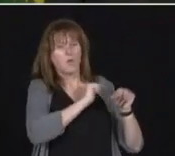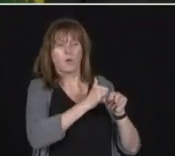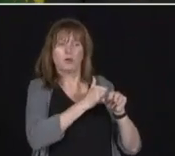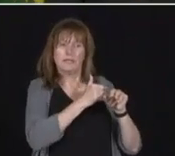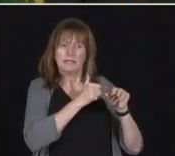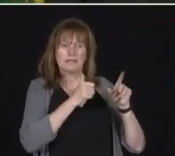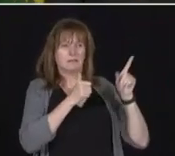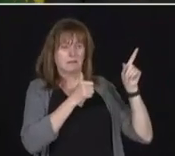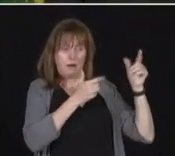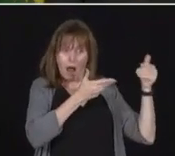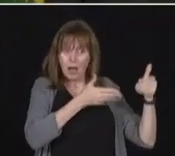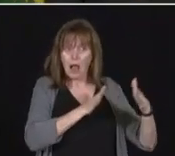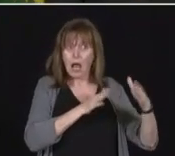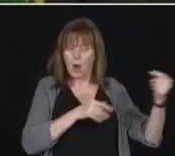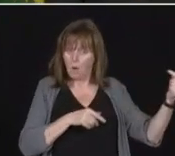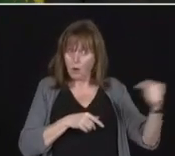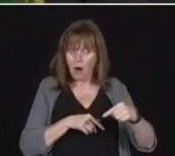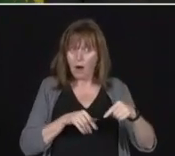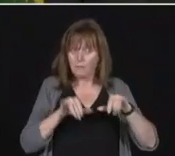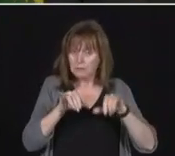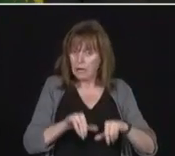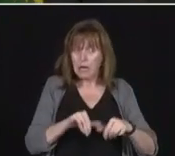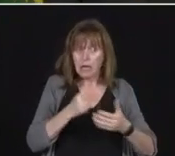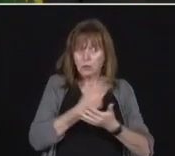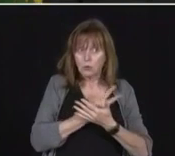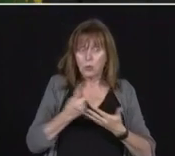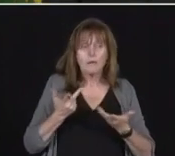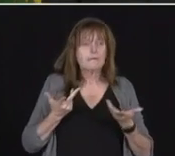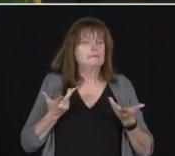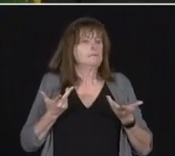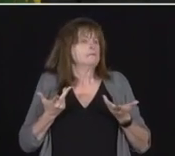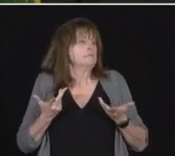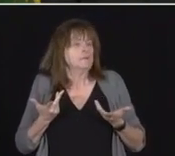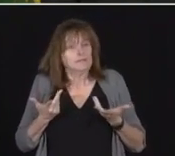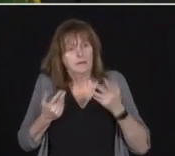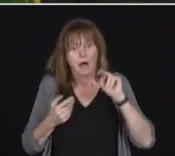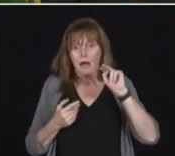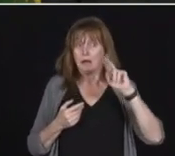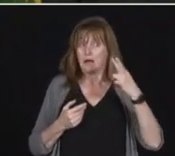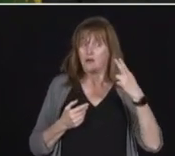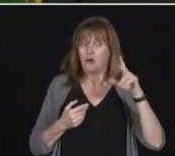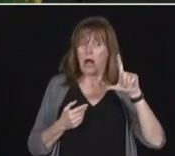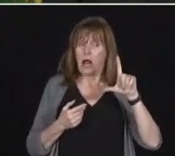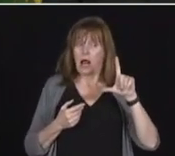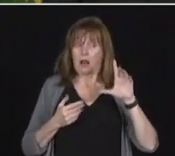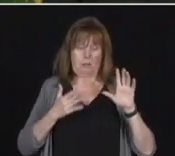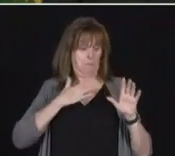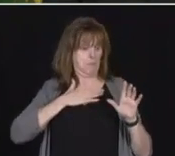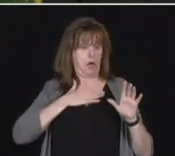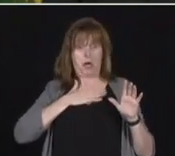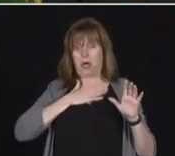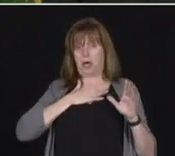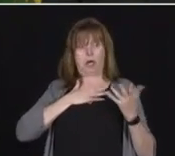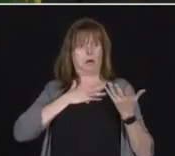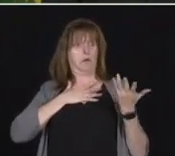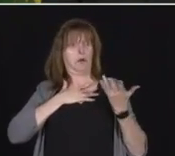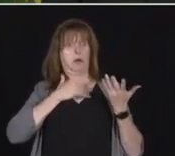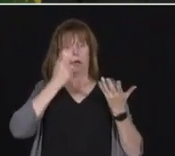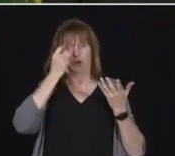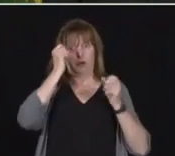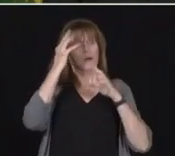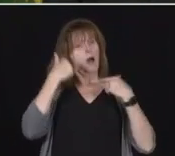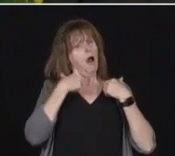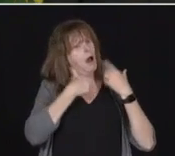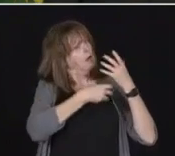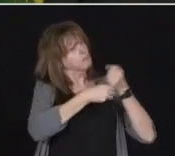not. The NHL, the advice or the information that I've received I should say from the NHL that